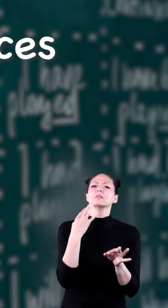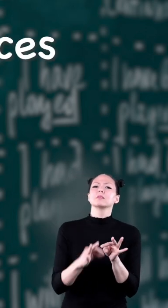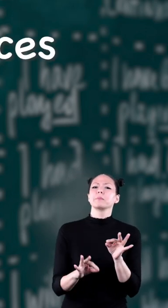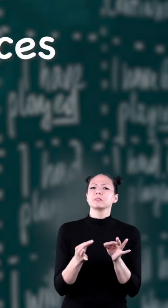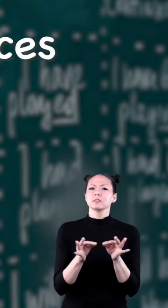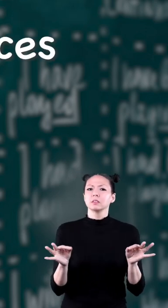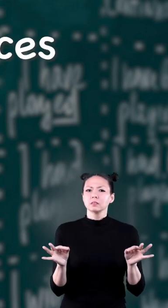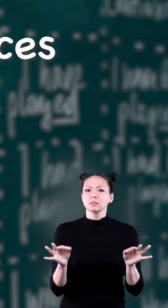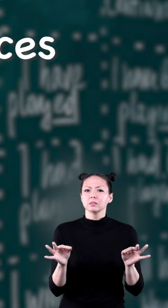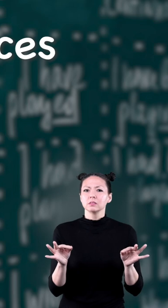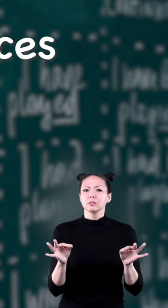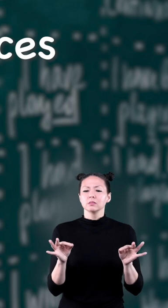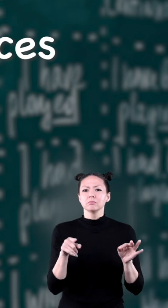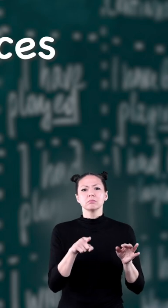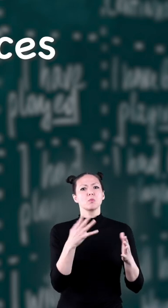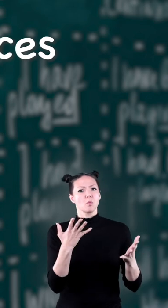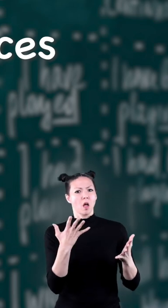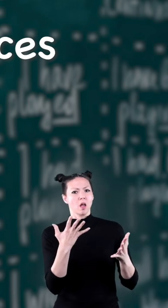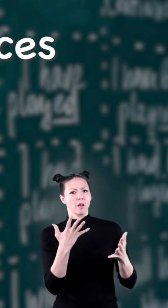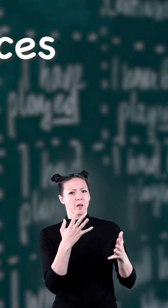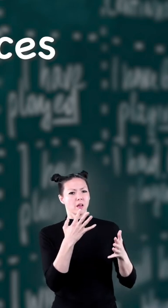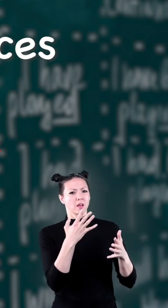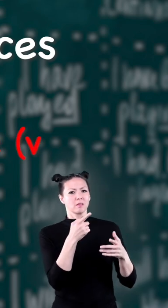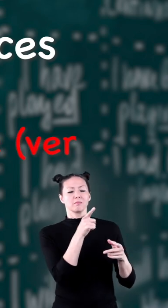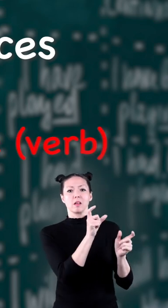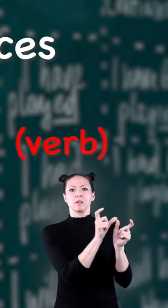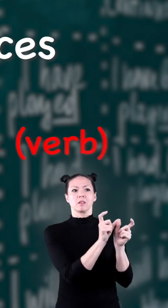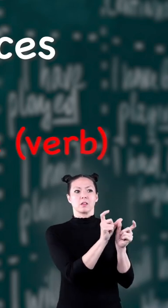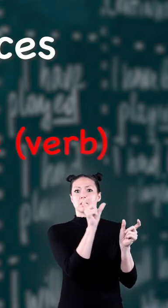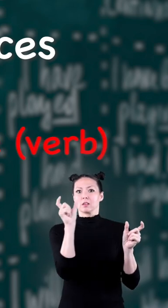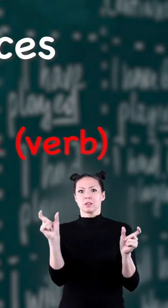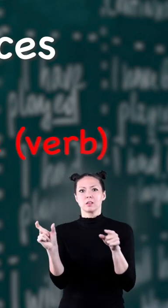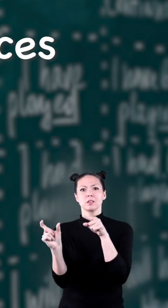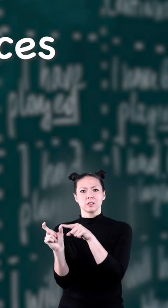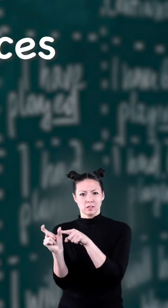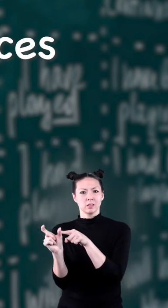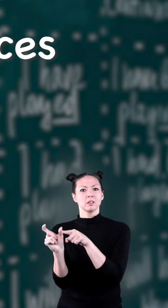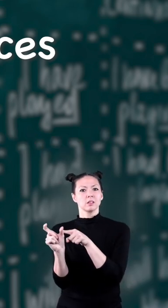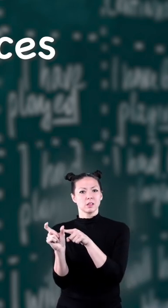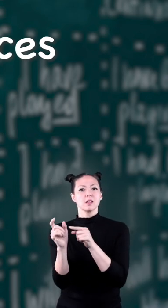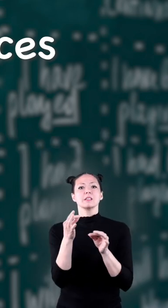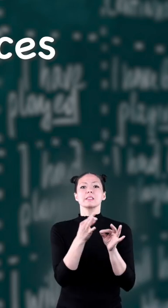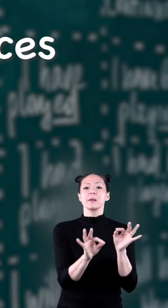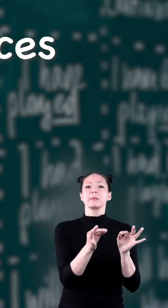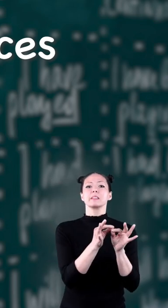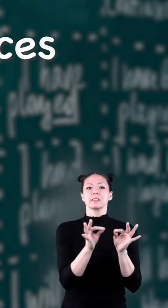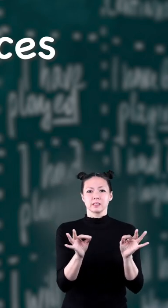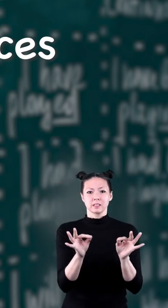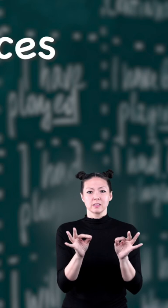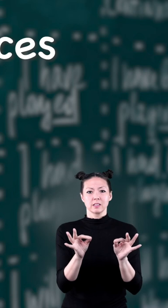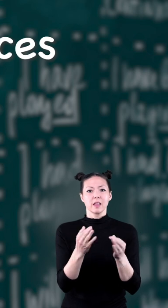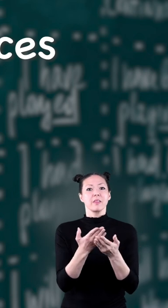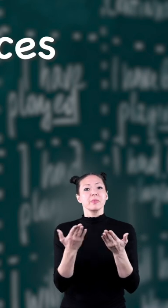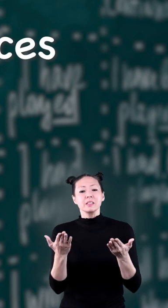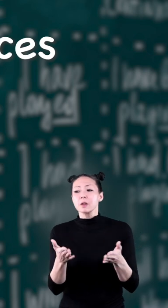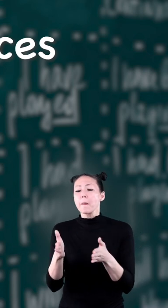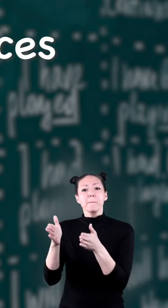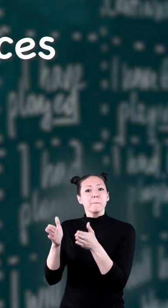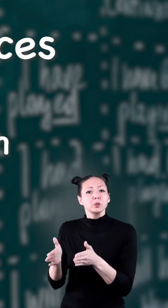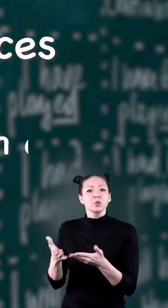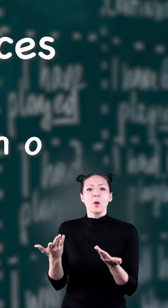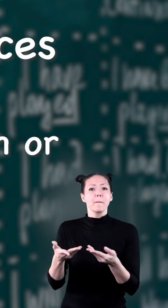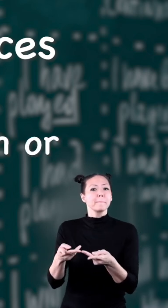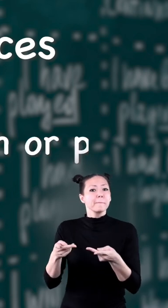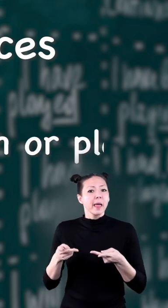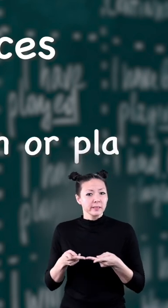to create a simple sentence is a subject and a predicate or verb the subject of a simple sentence is the thing